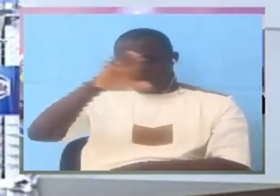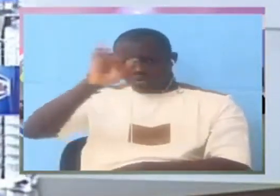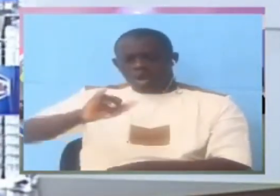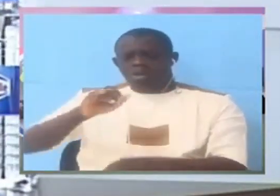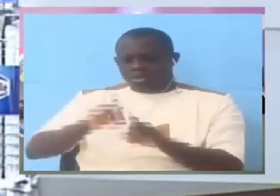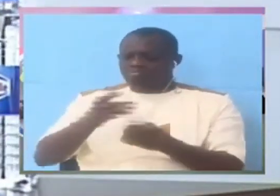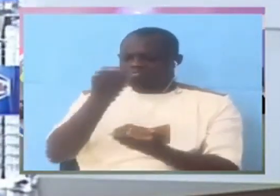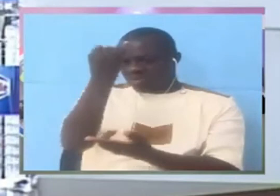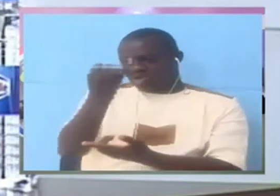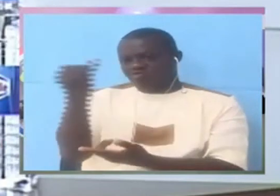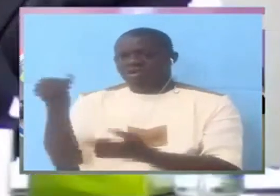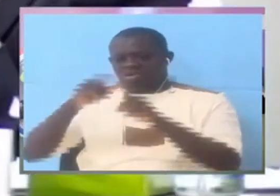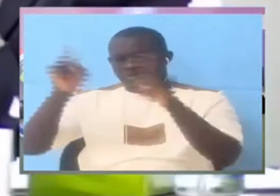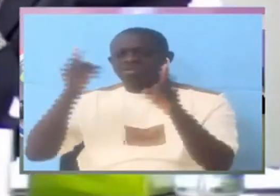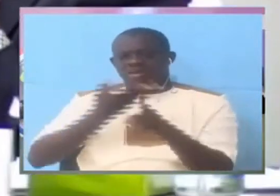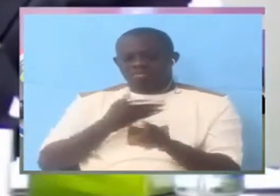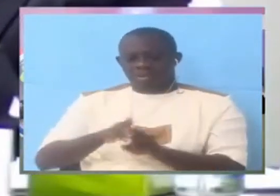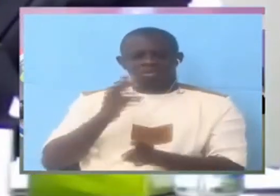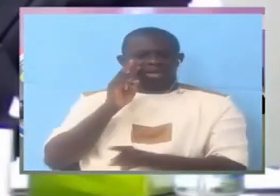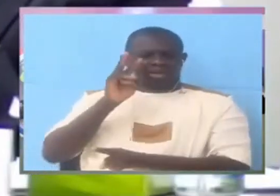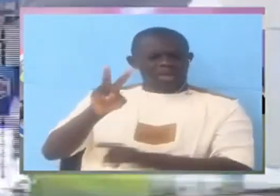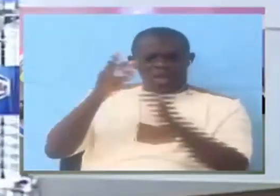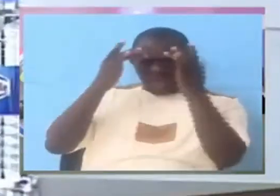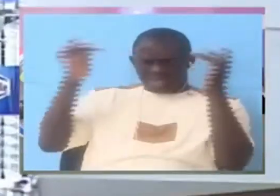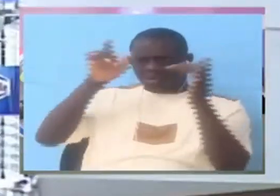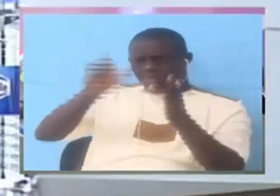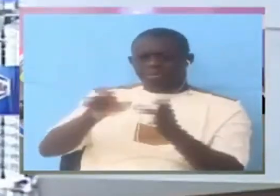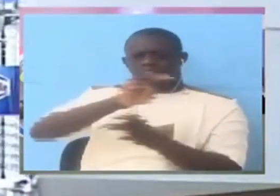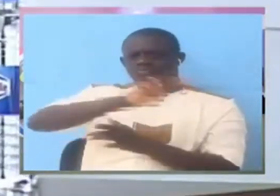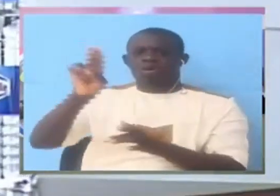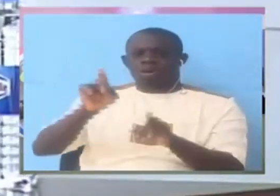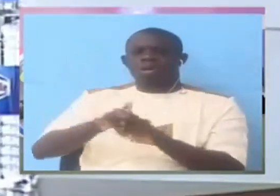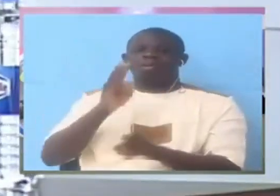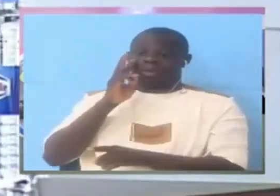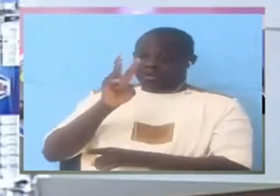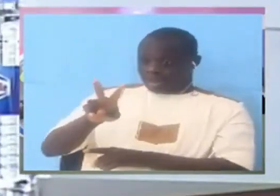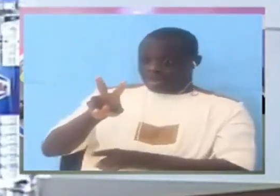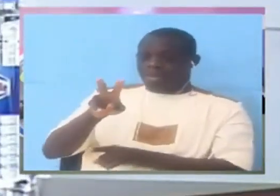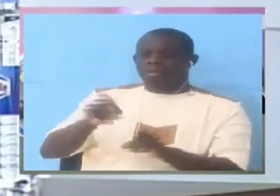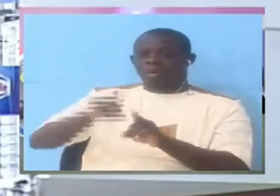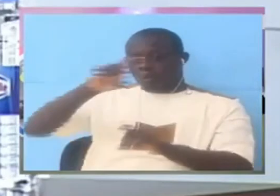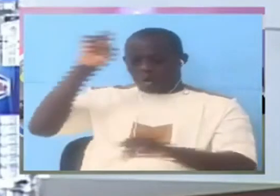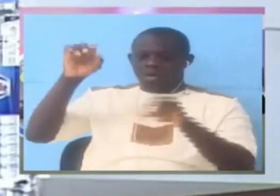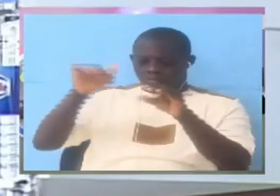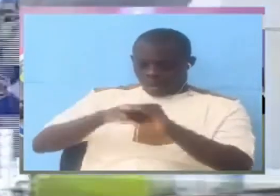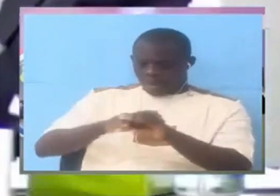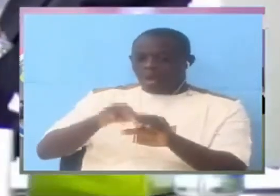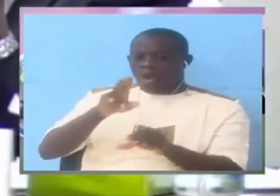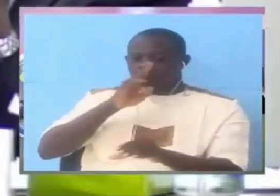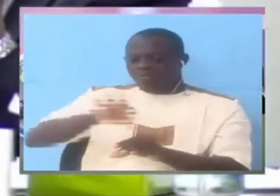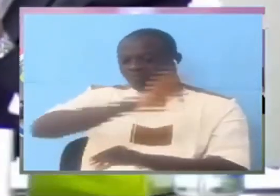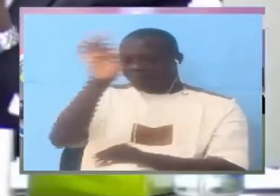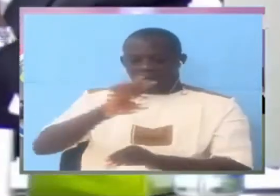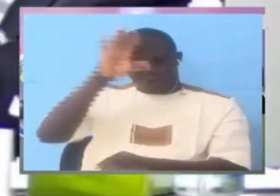expert I may see him as an expert And what did you see him as? A co-worker who is very good in what he is doing And being very good